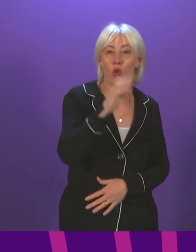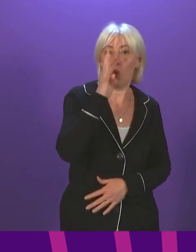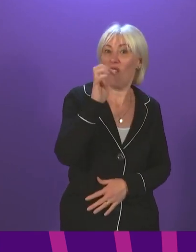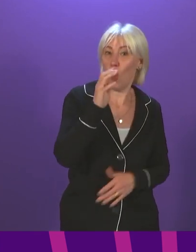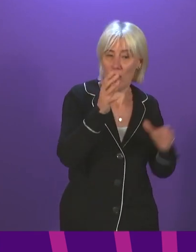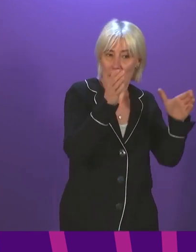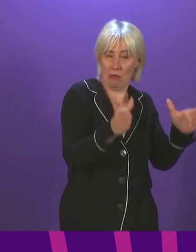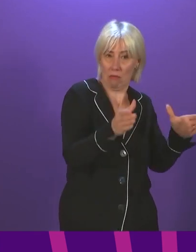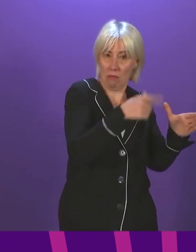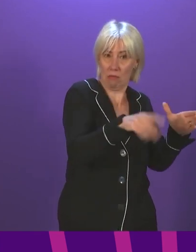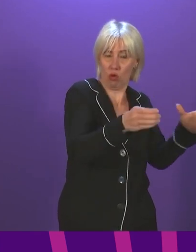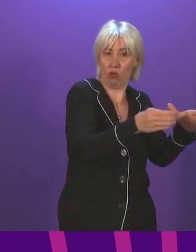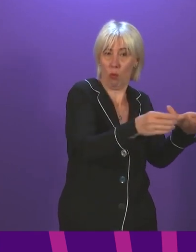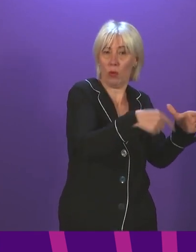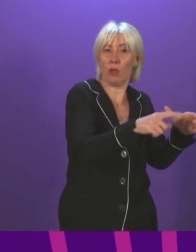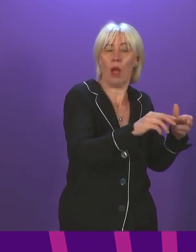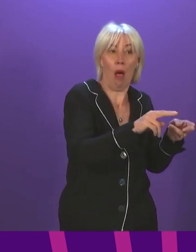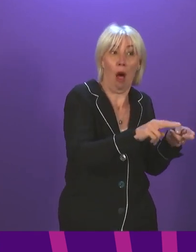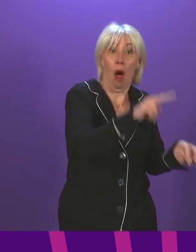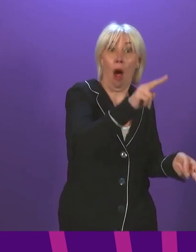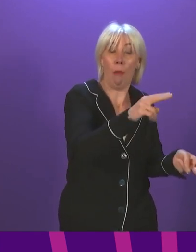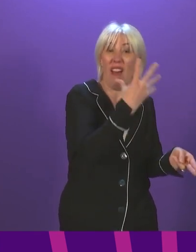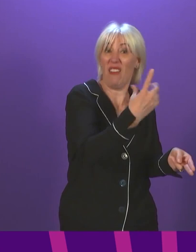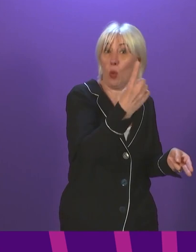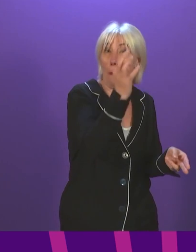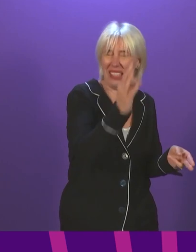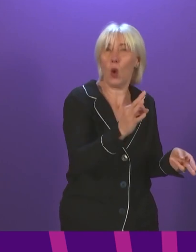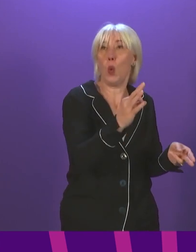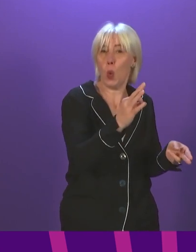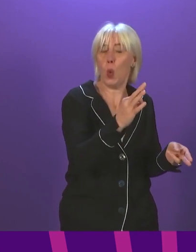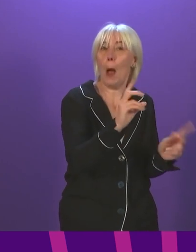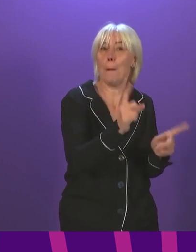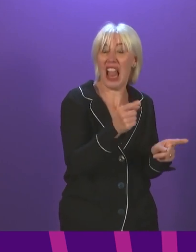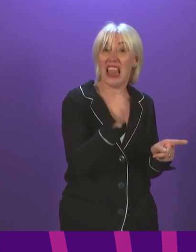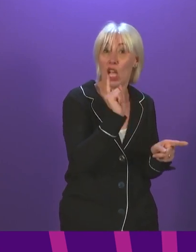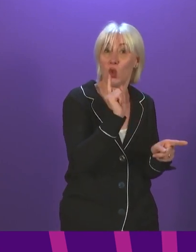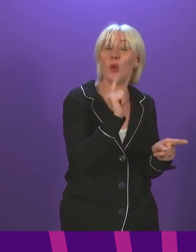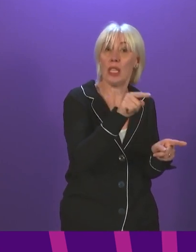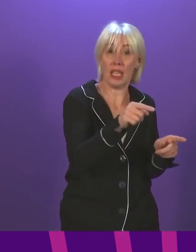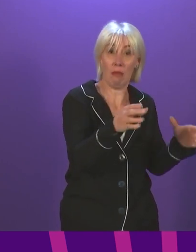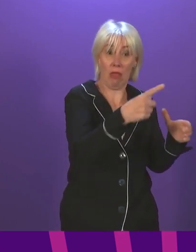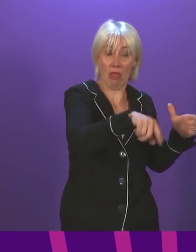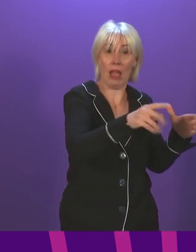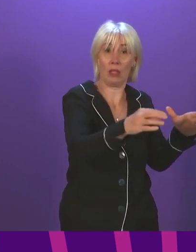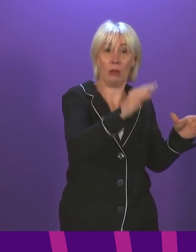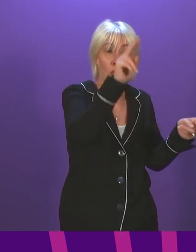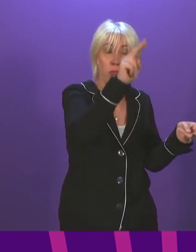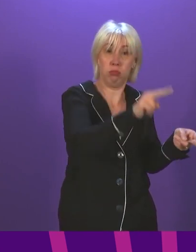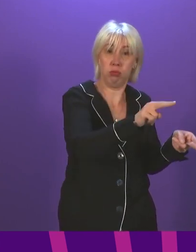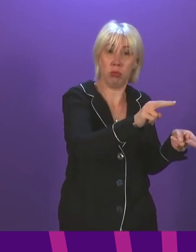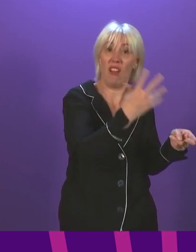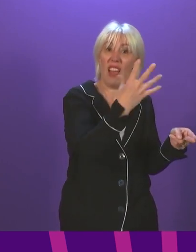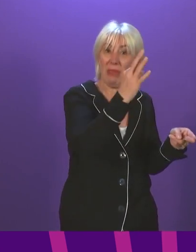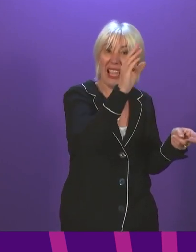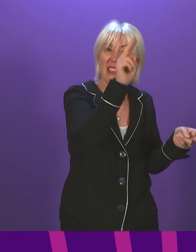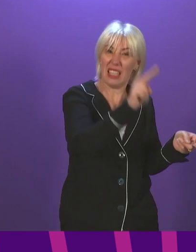14-year-old band rose by 51 per cent. However, in the past week, cases in that age group have fallen by